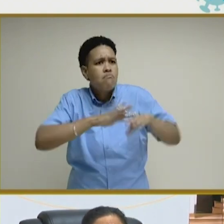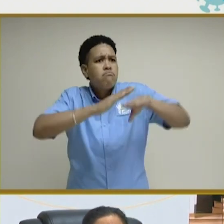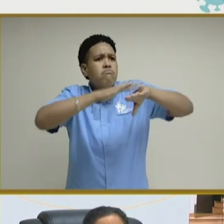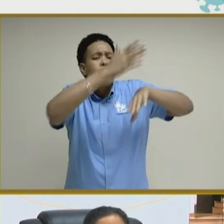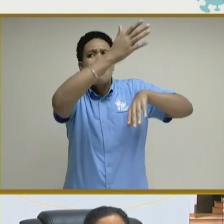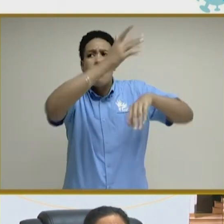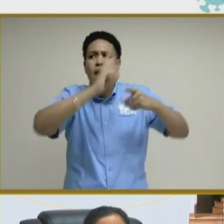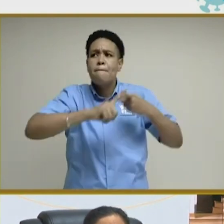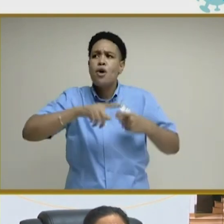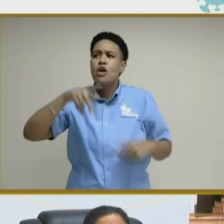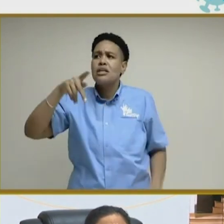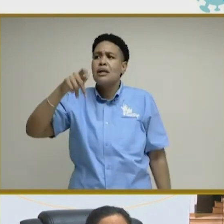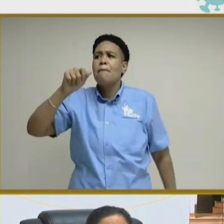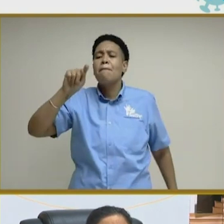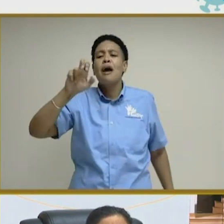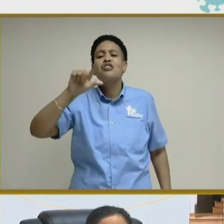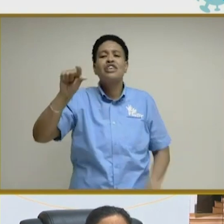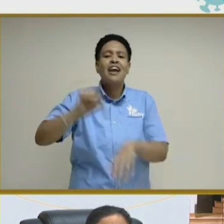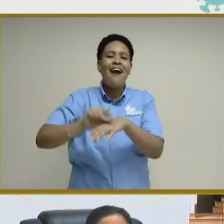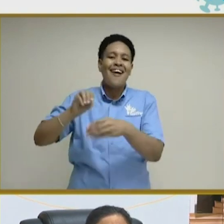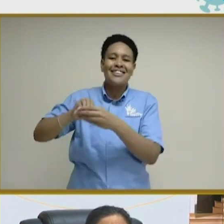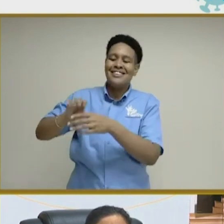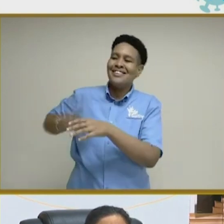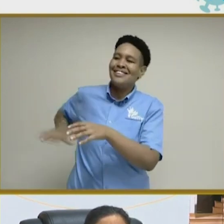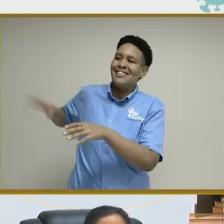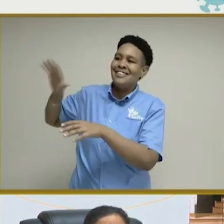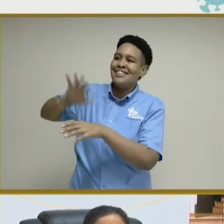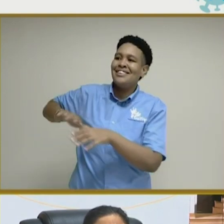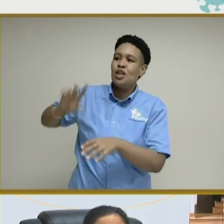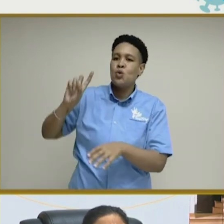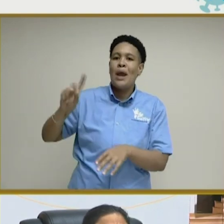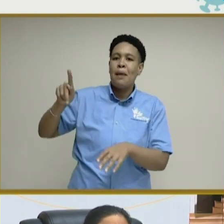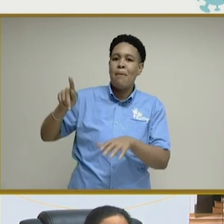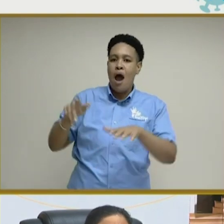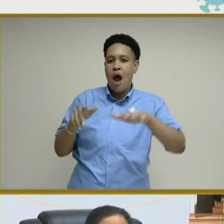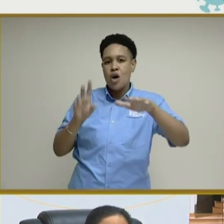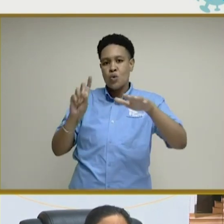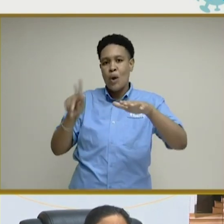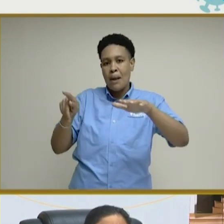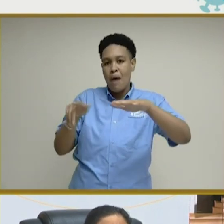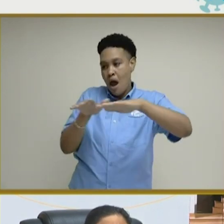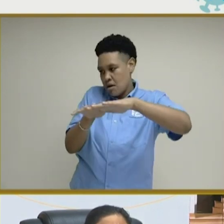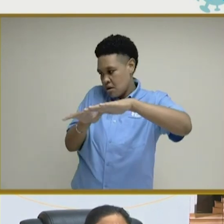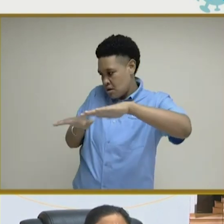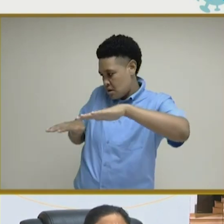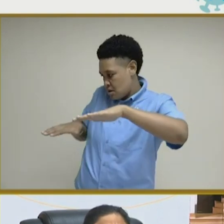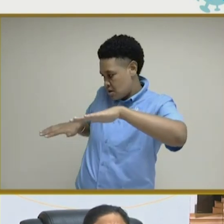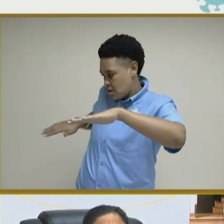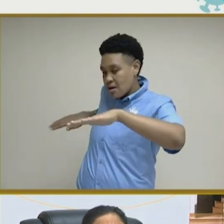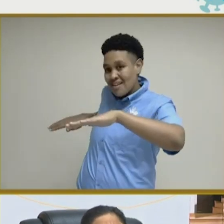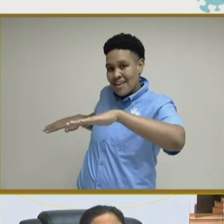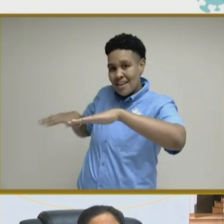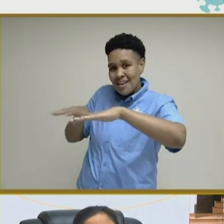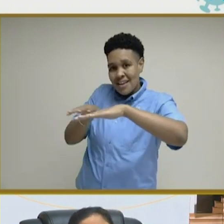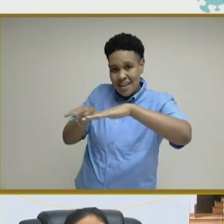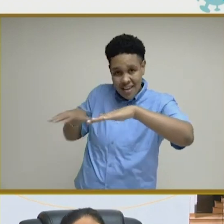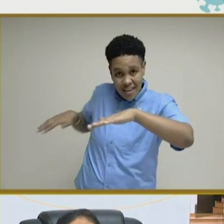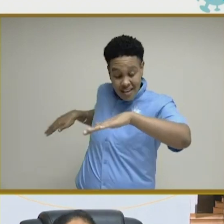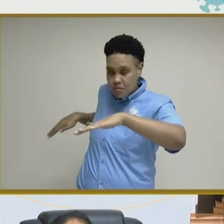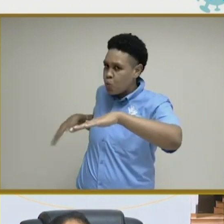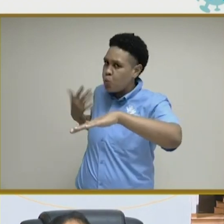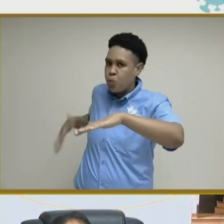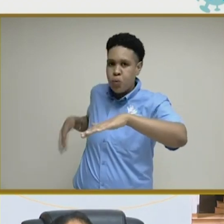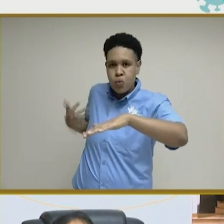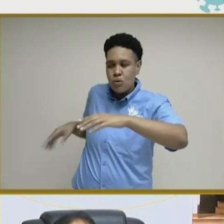And, of course, Patrick Gardens and those are in the Greater Duhaney Park, Greater Duhaney Developmental Area. So,